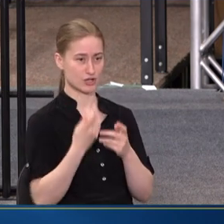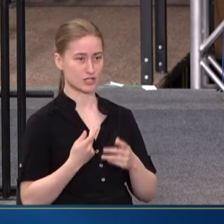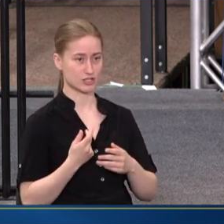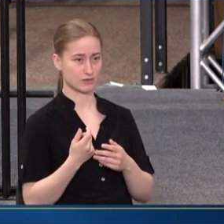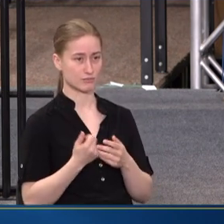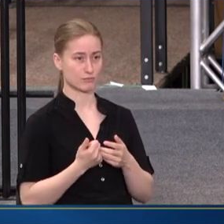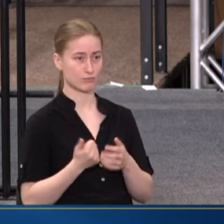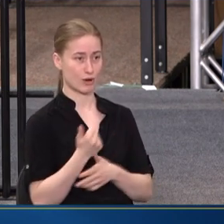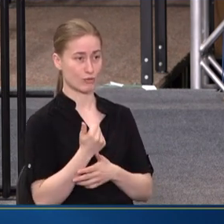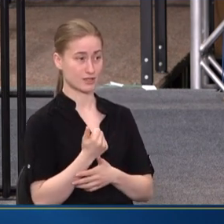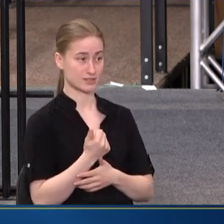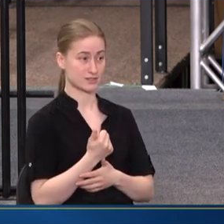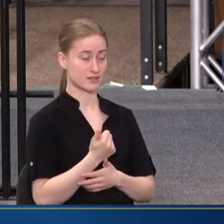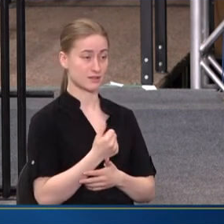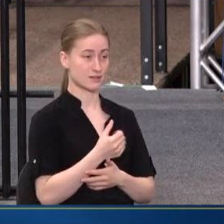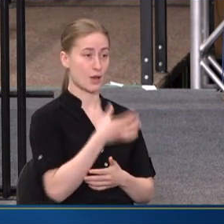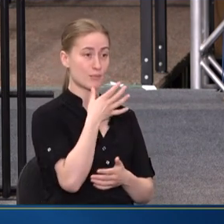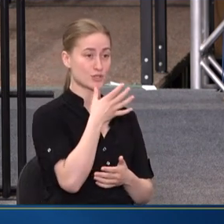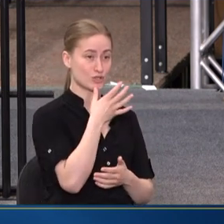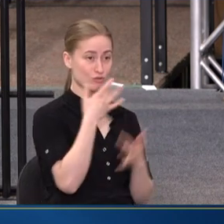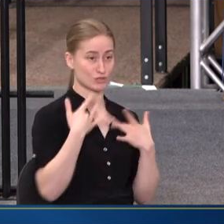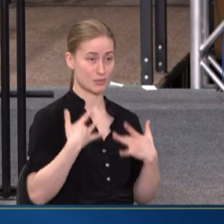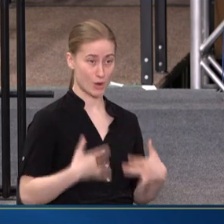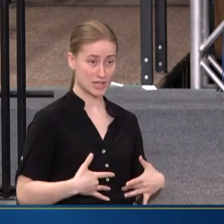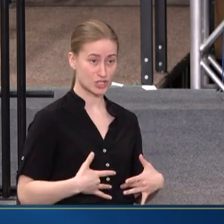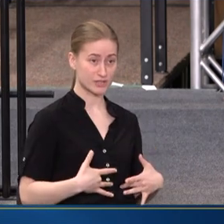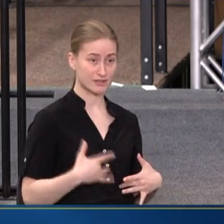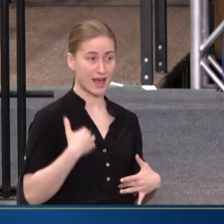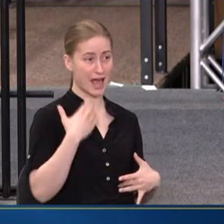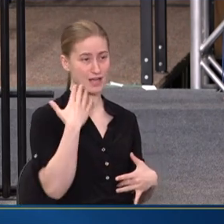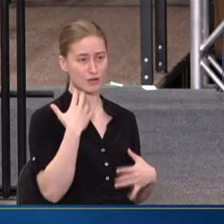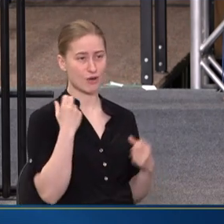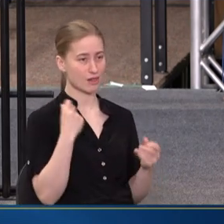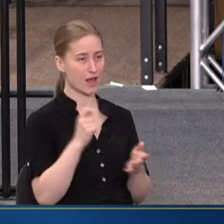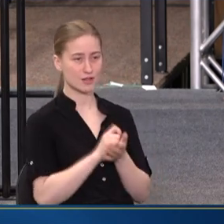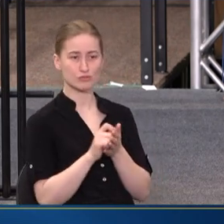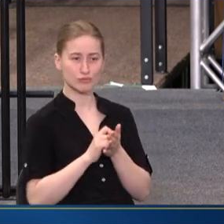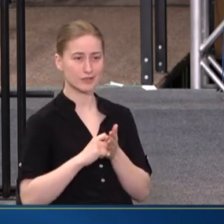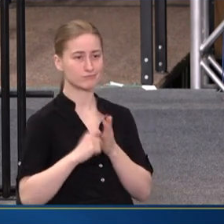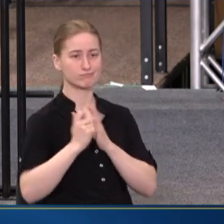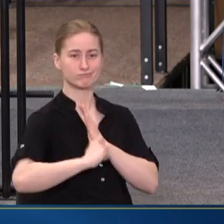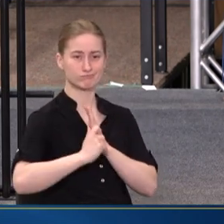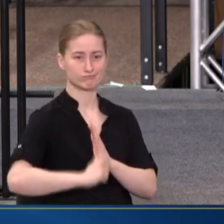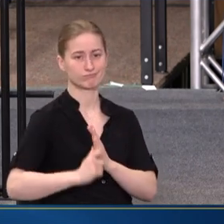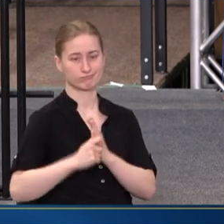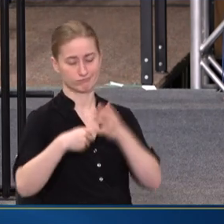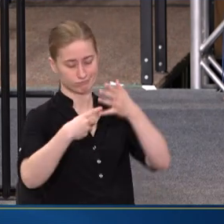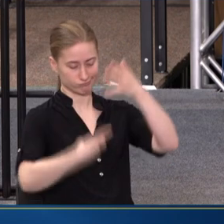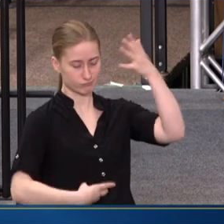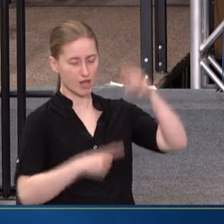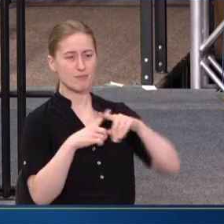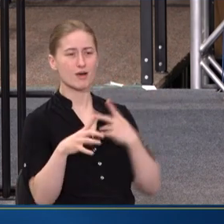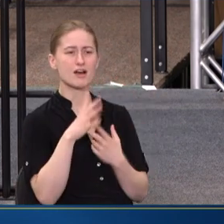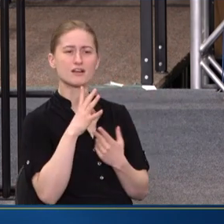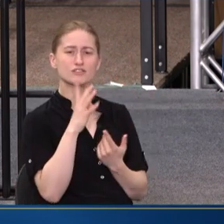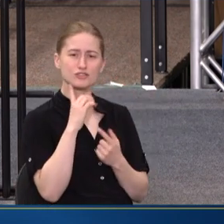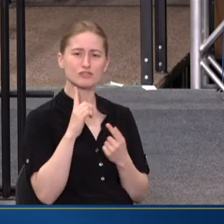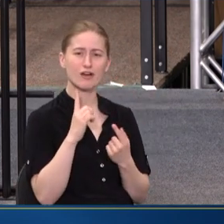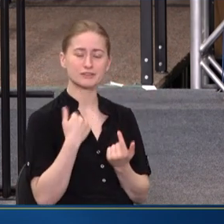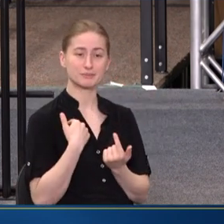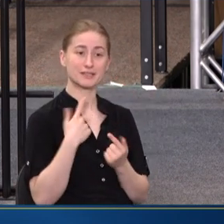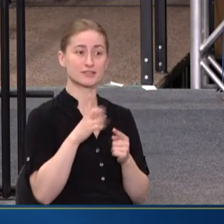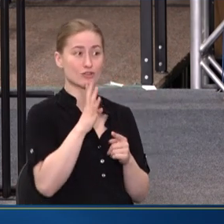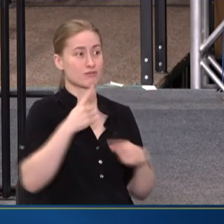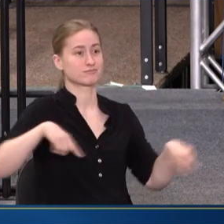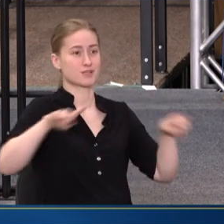MATERNAL DEPRESSION. I KNOW A LOT HAS BEEN WRITTEN ABOUT IT. BUT TALK TO ME, TALK TO US